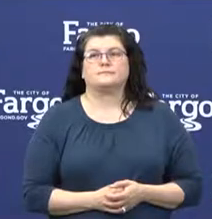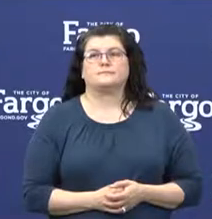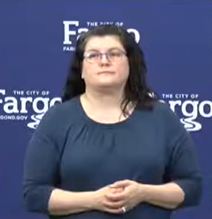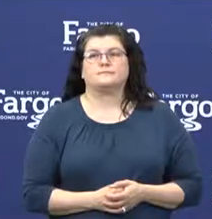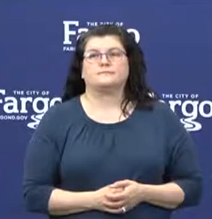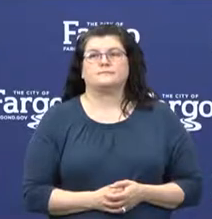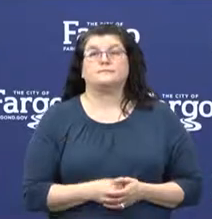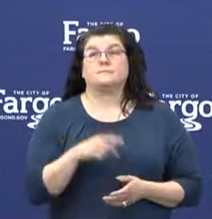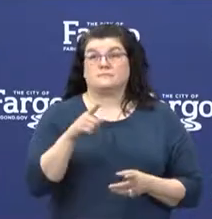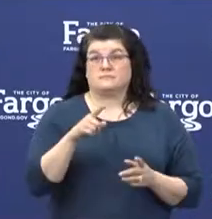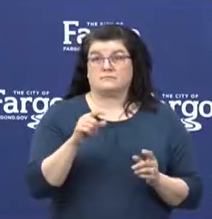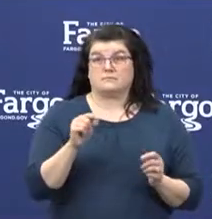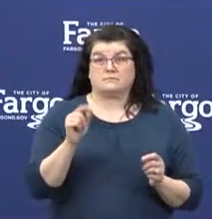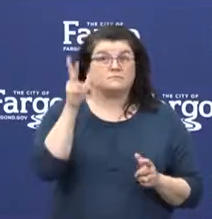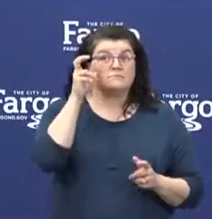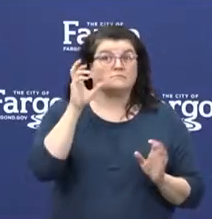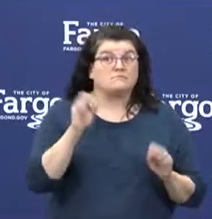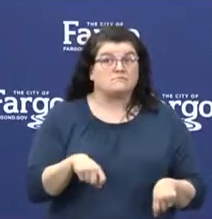Is he coming on here?